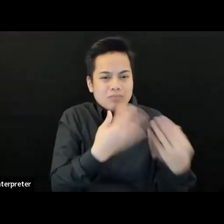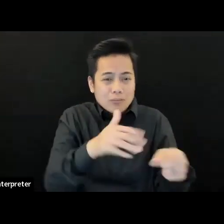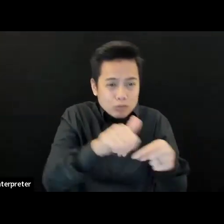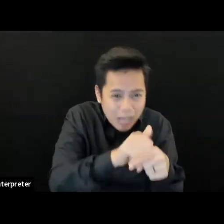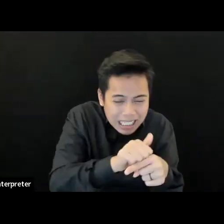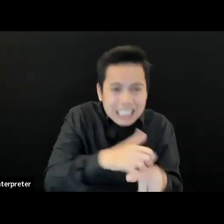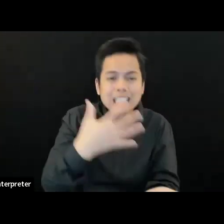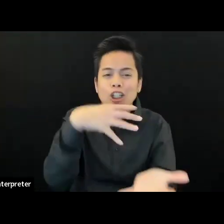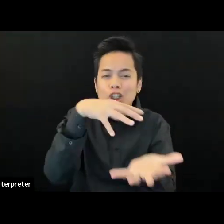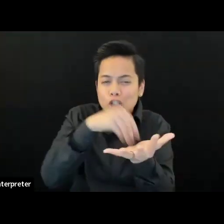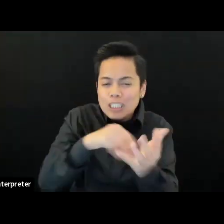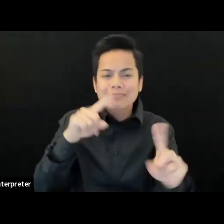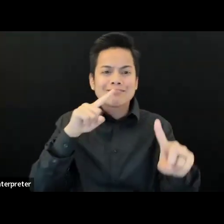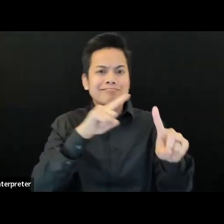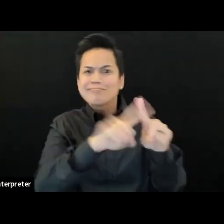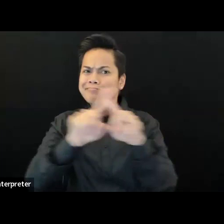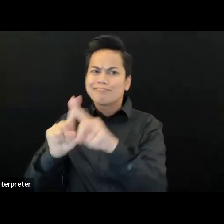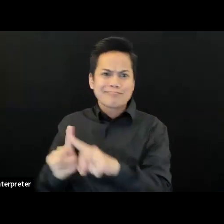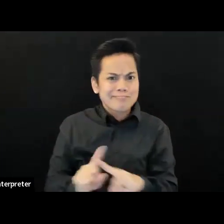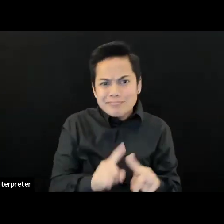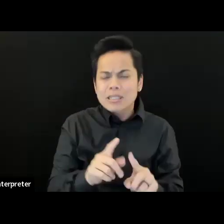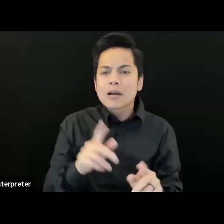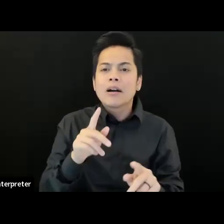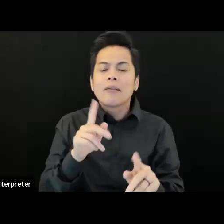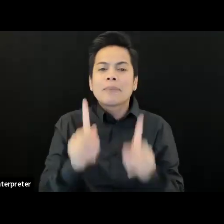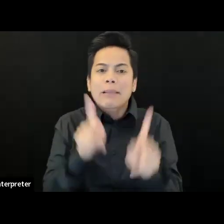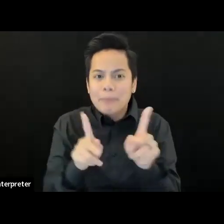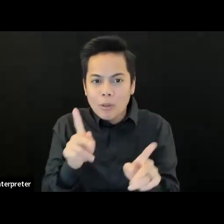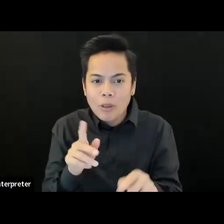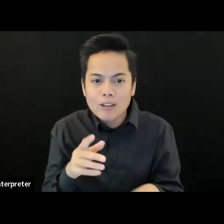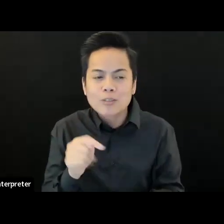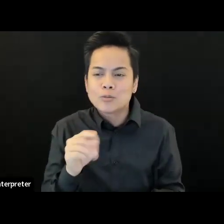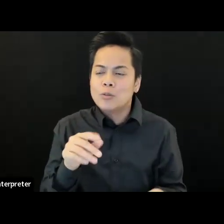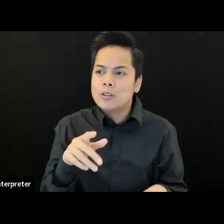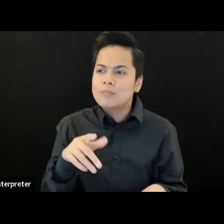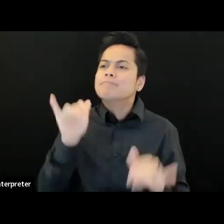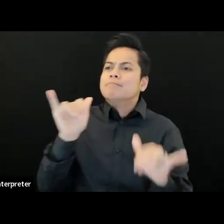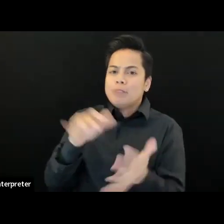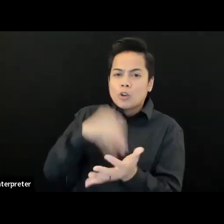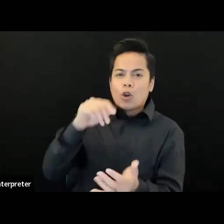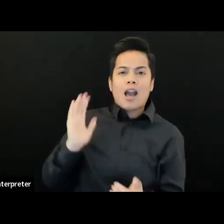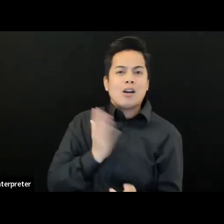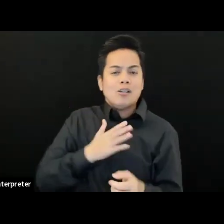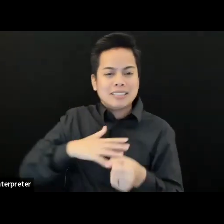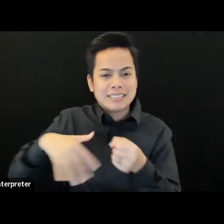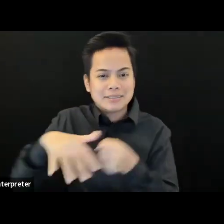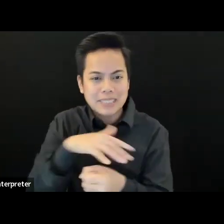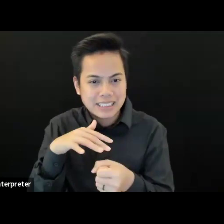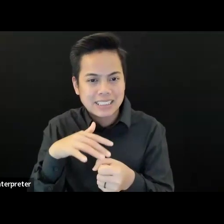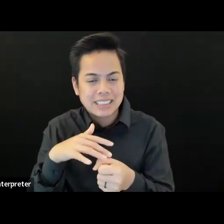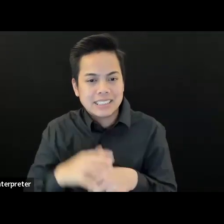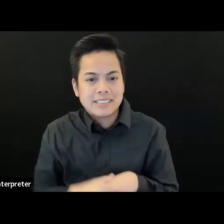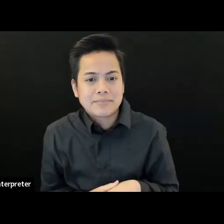exploring like, well, what does it look like when it is such a small, it is a small space. We'll, we'll say that pretty honestly. Um, you know, I think that when we,